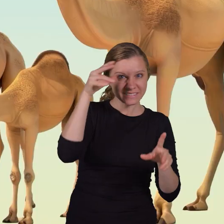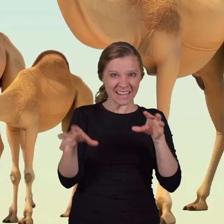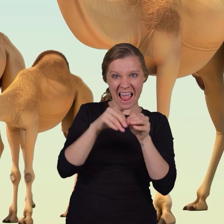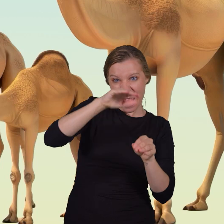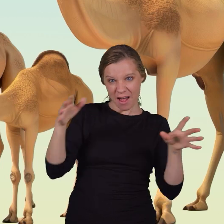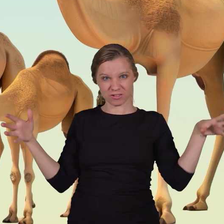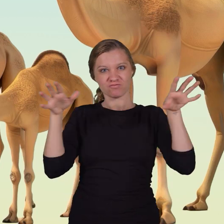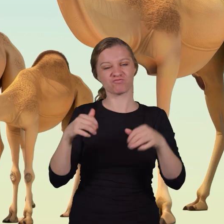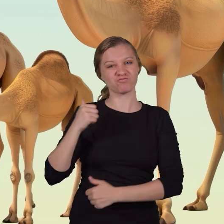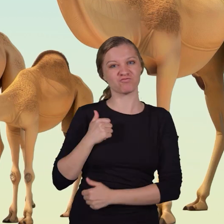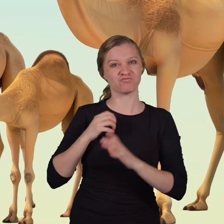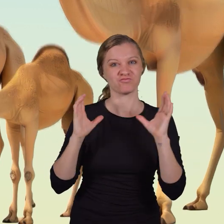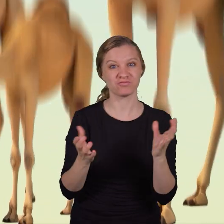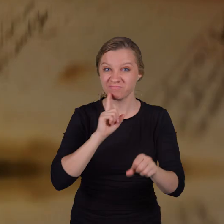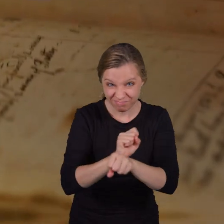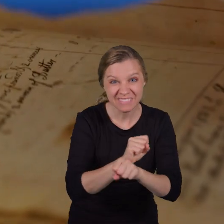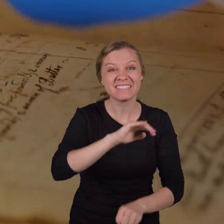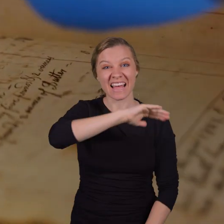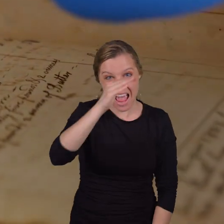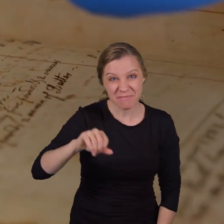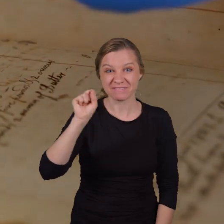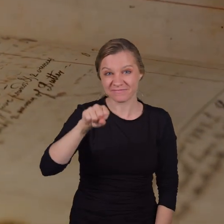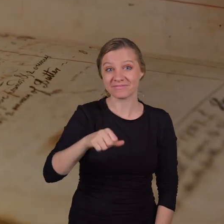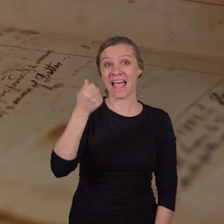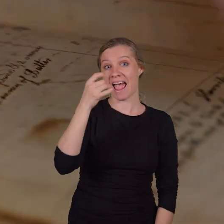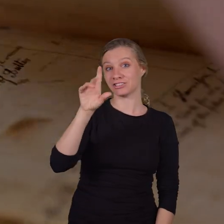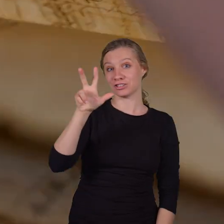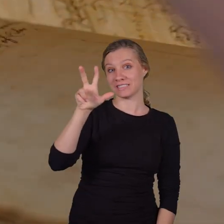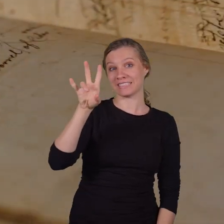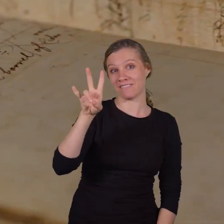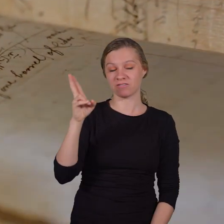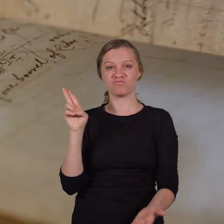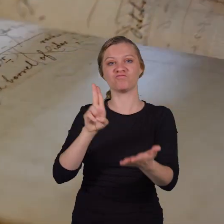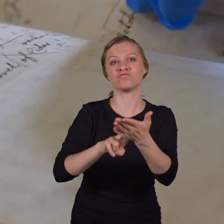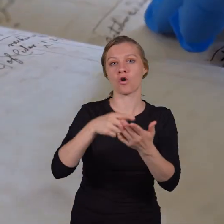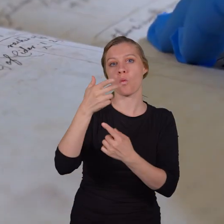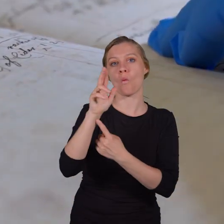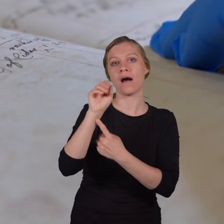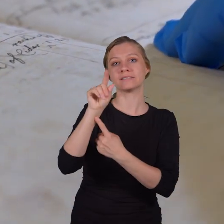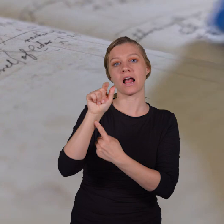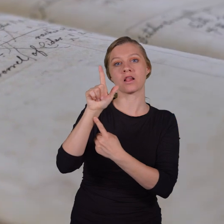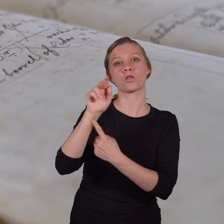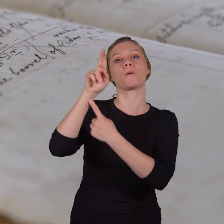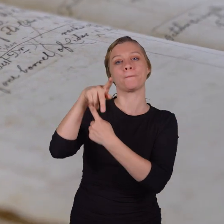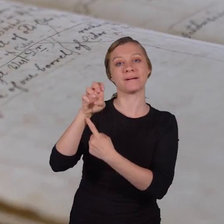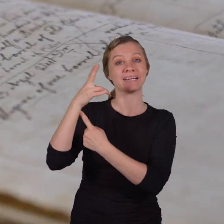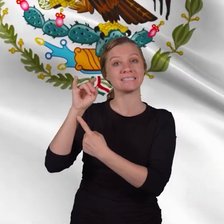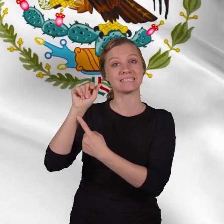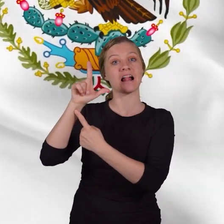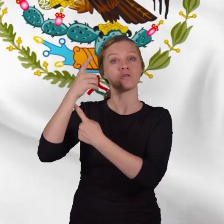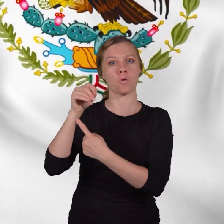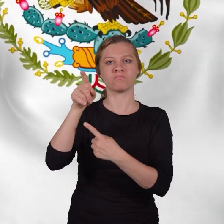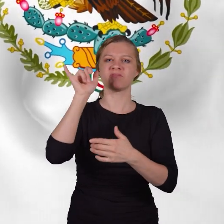You heard right! Camels! In 1837, shortly after the Treaty of Guadalupe Hidalgo ended